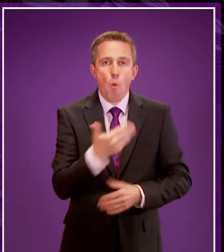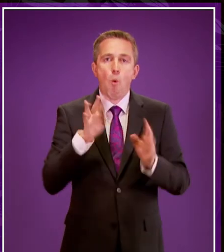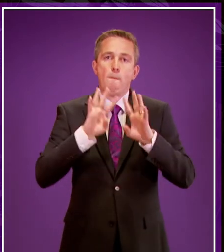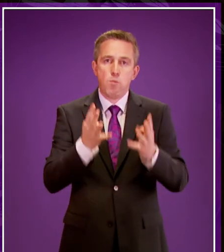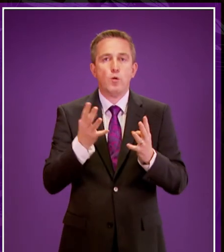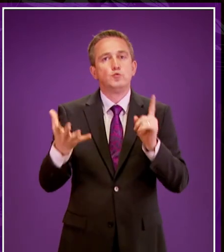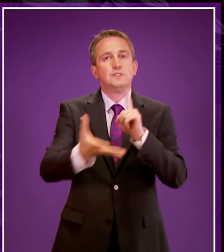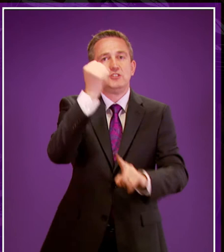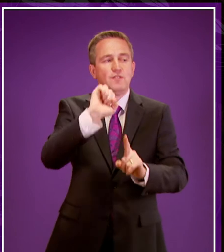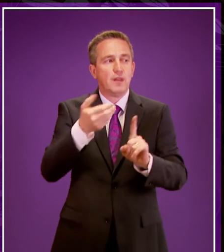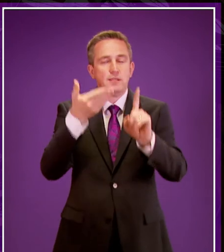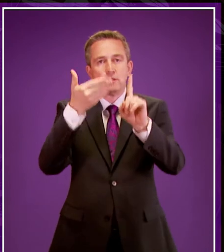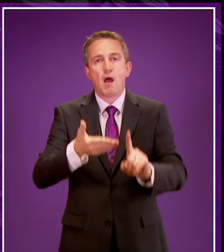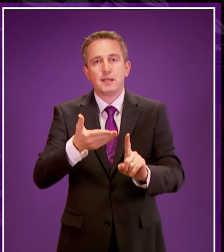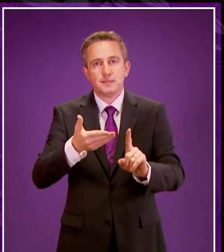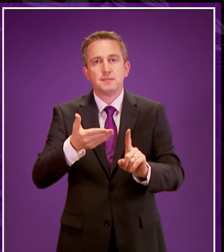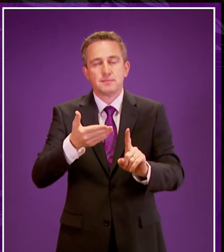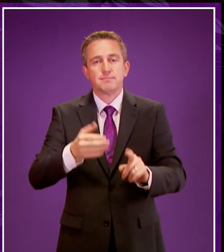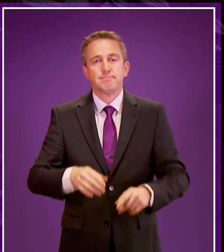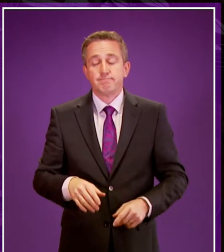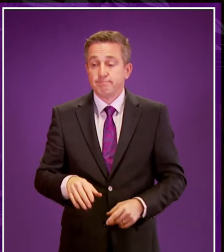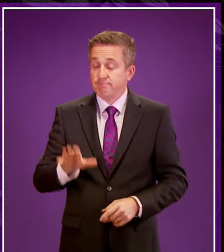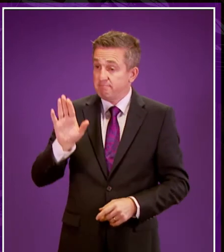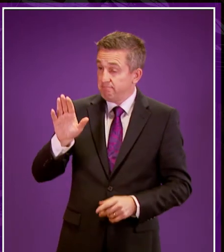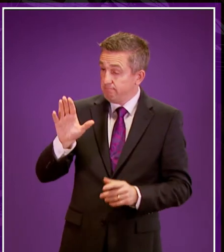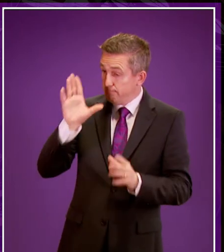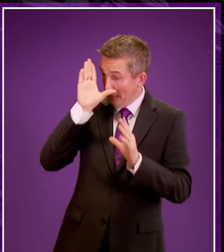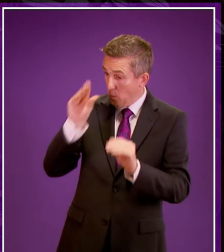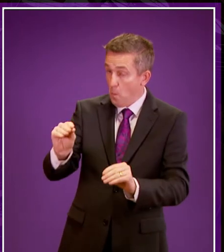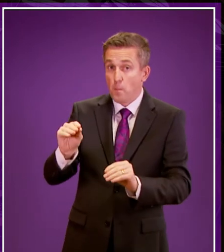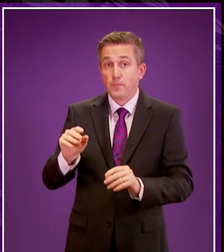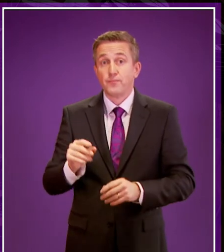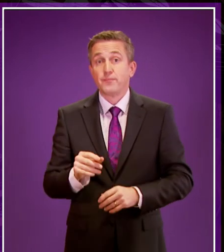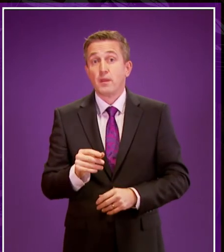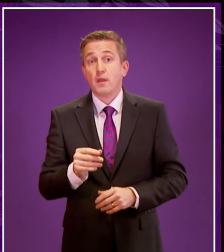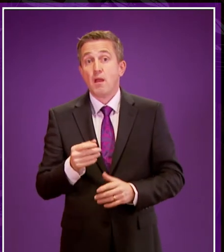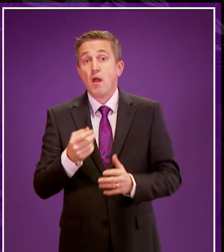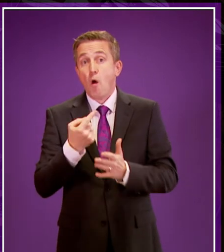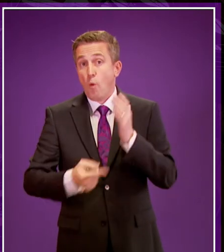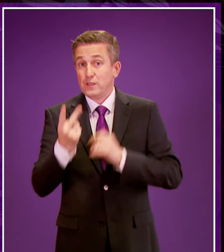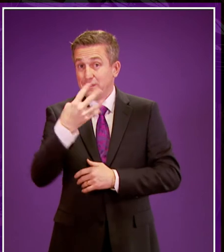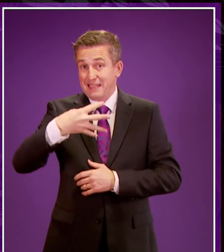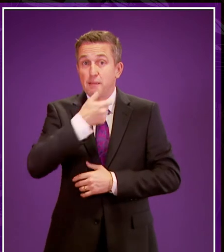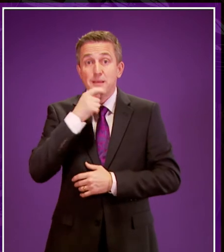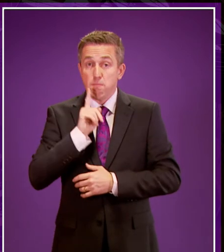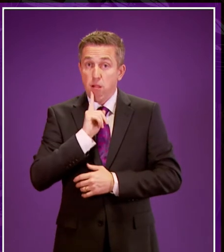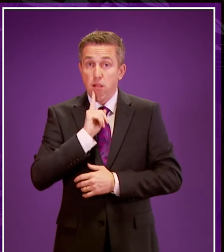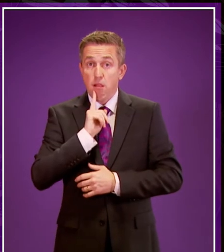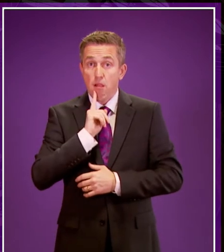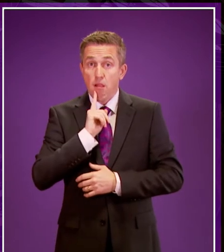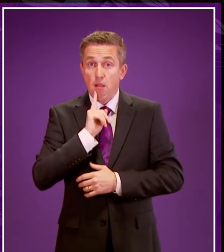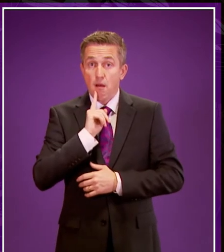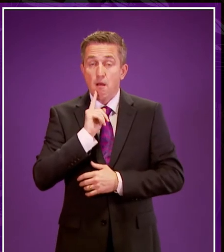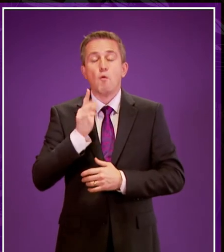targets. However, the member might want to know that that 29 people waited more than 53 weeks to start treatment